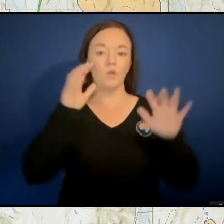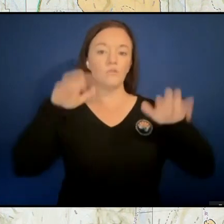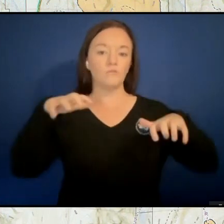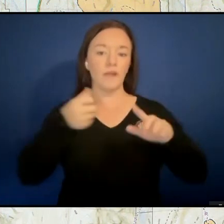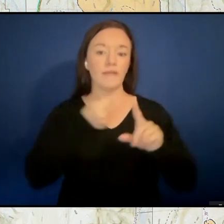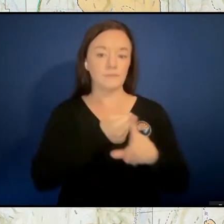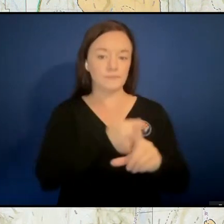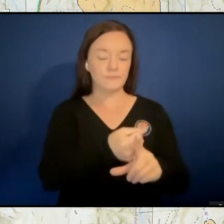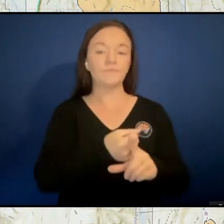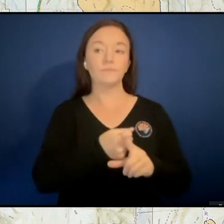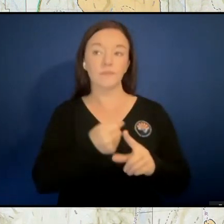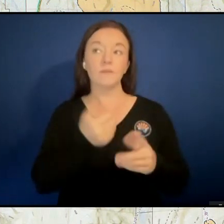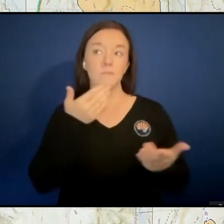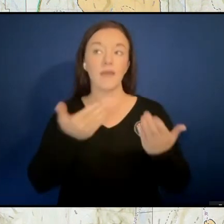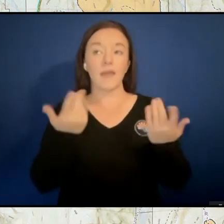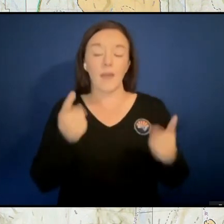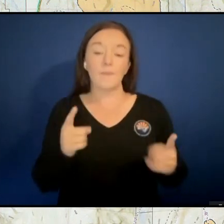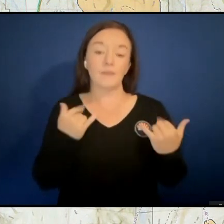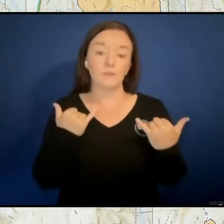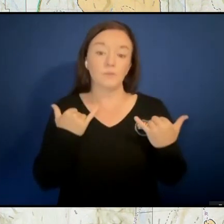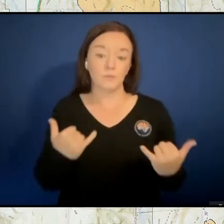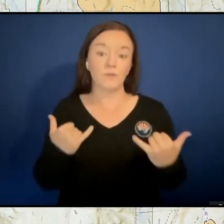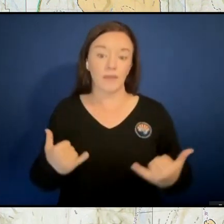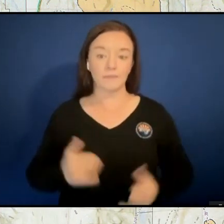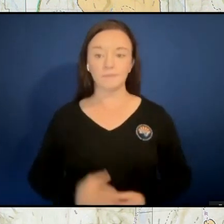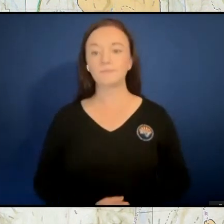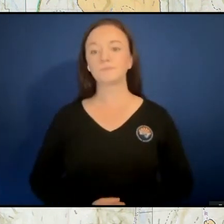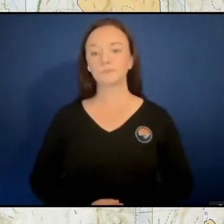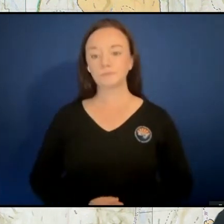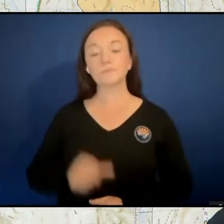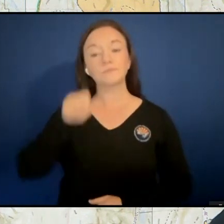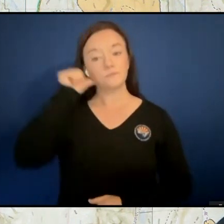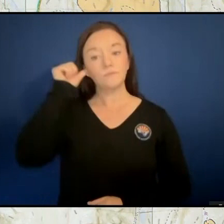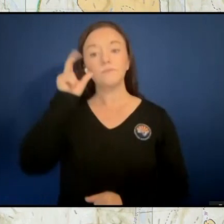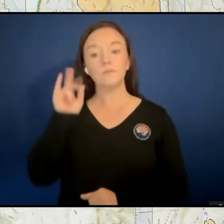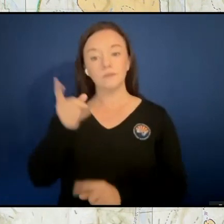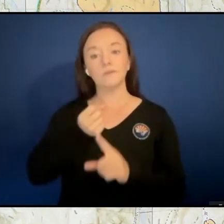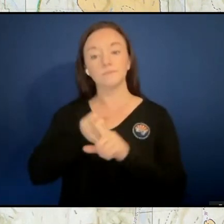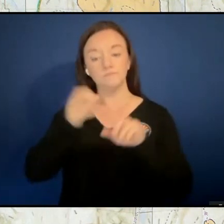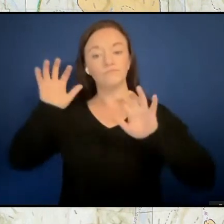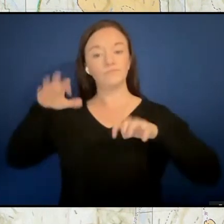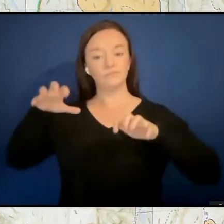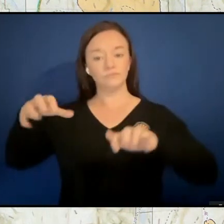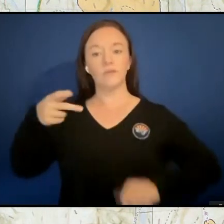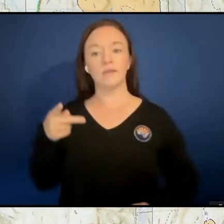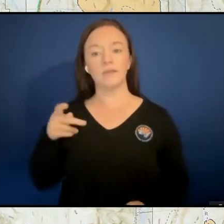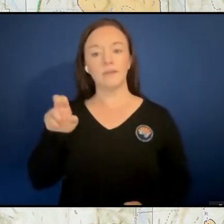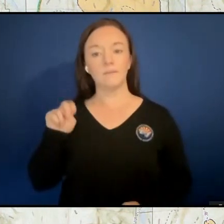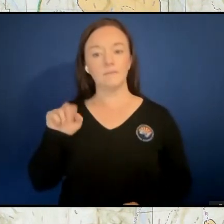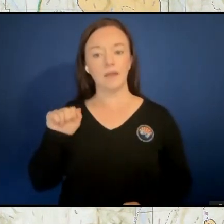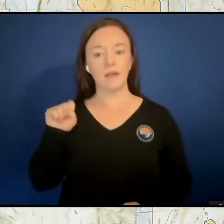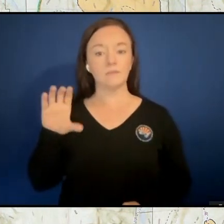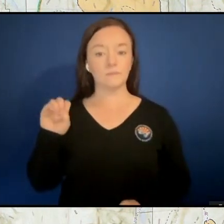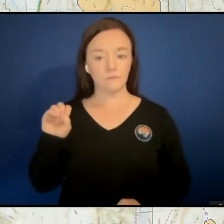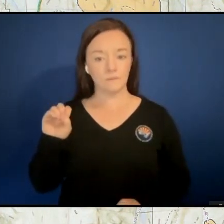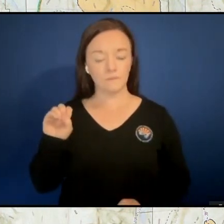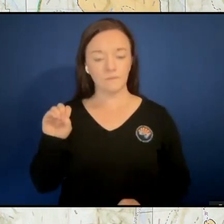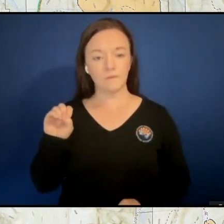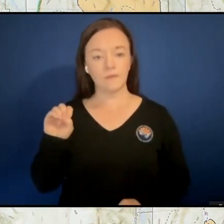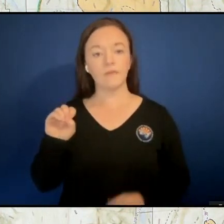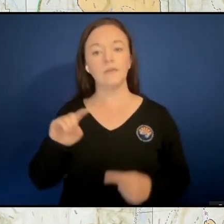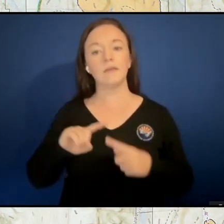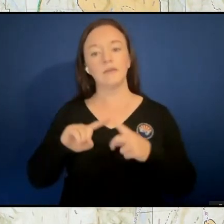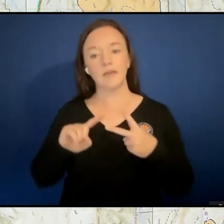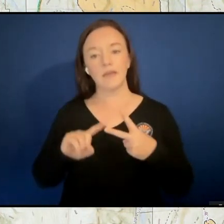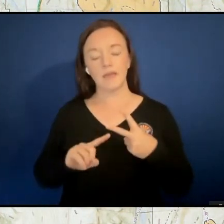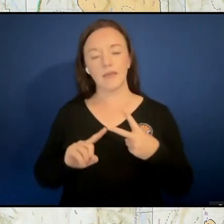happen as early as today. So we did get significant rain yesterday in Pinasco, and along the southern